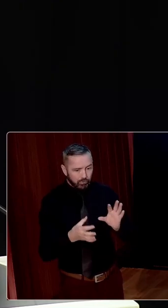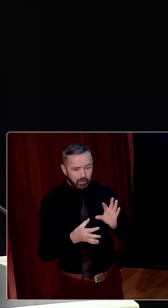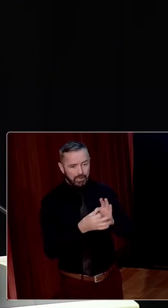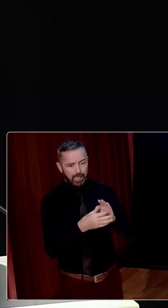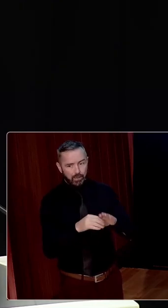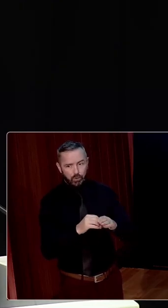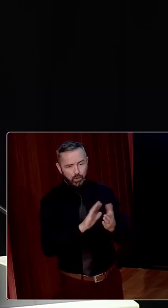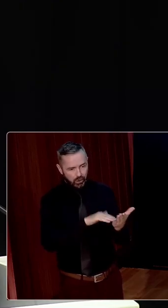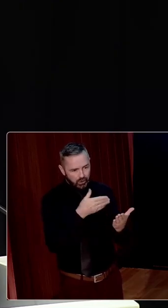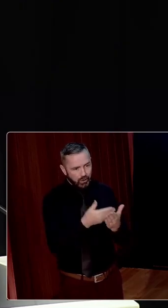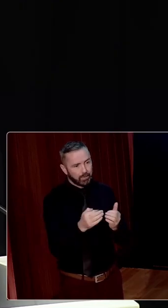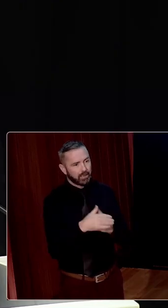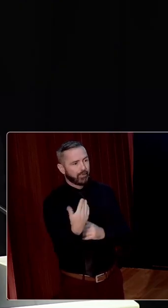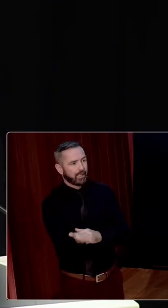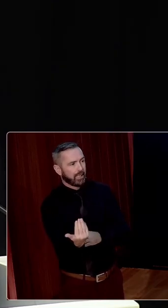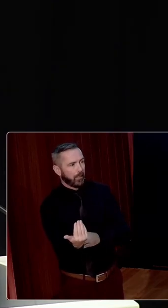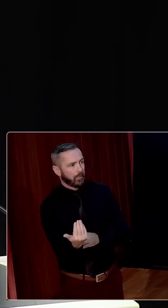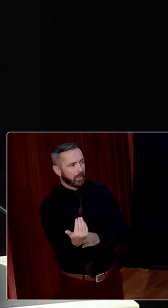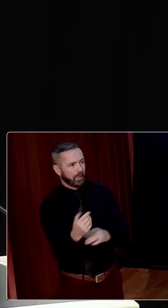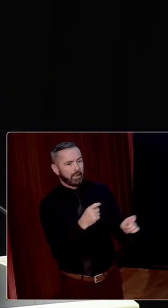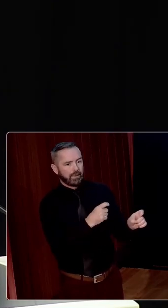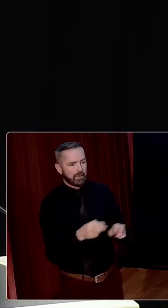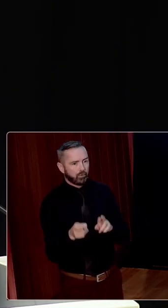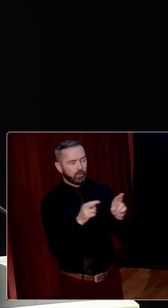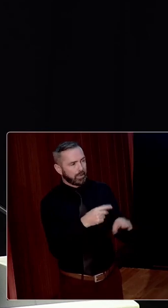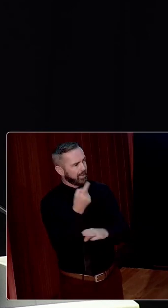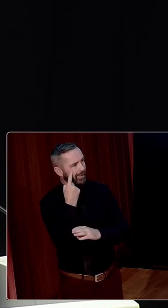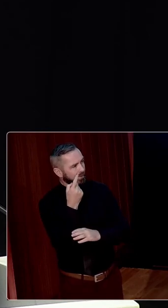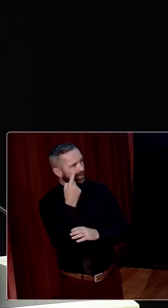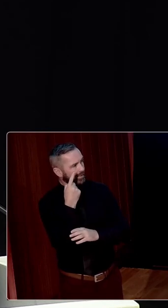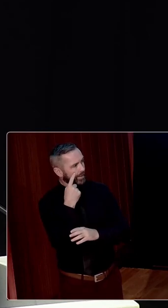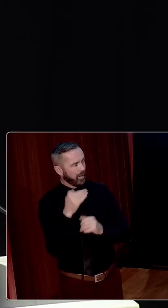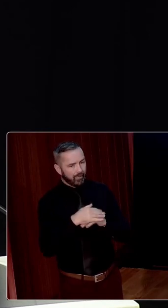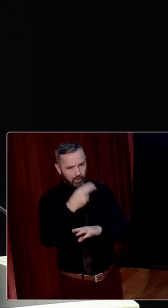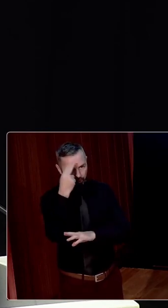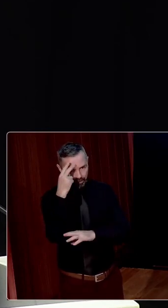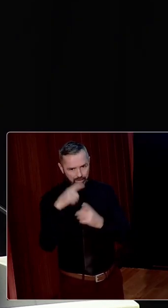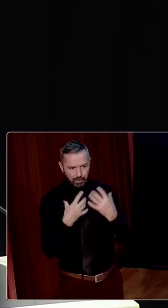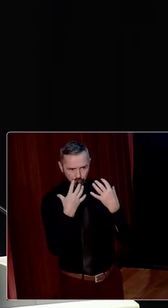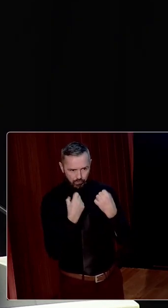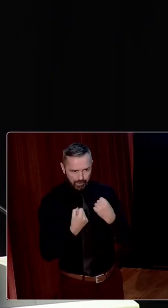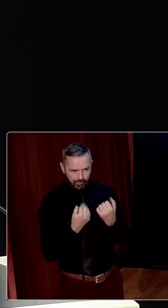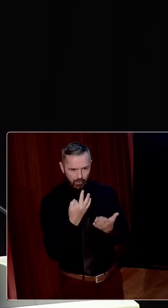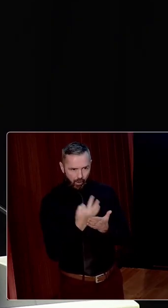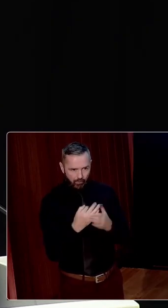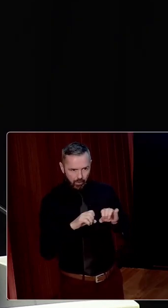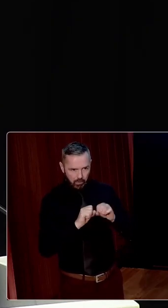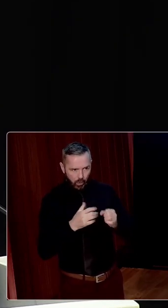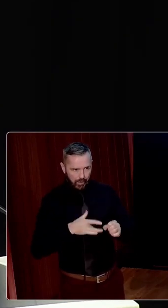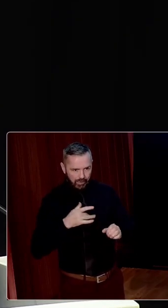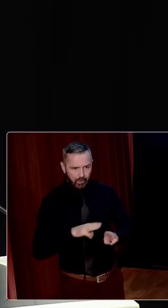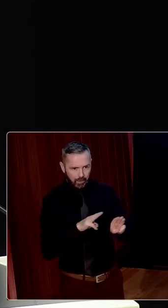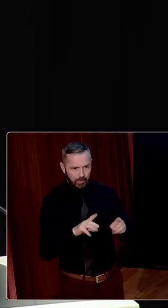to the legitimacy of these claims, there was still repeated evidence of an understanding that grief often broke the living,